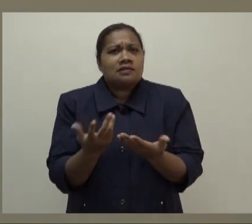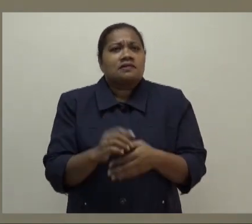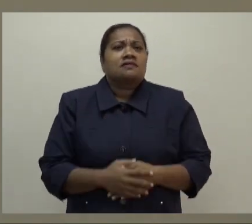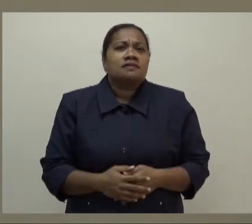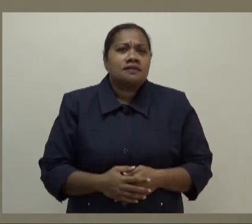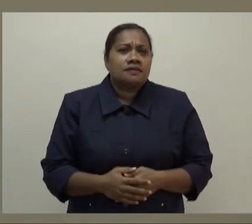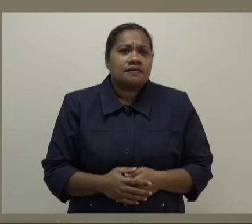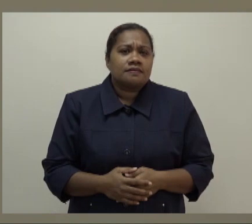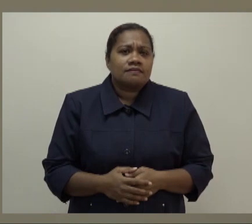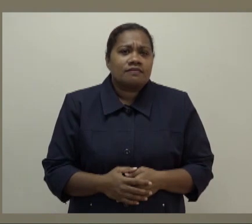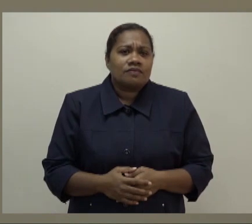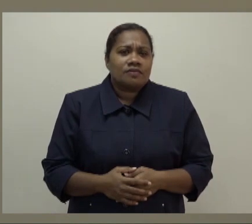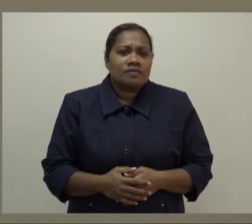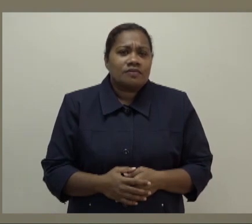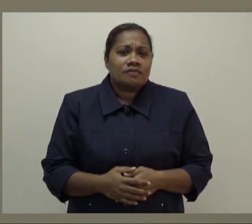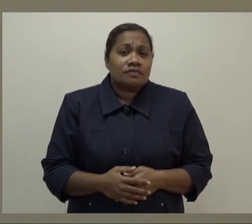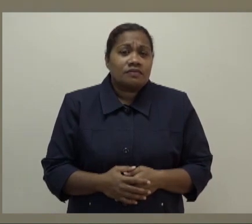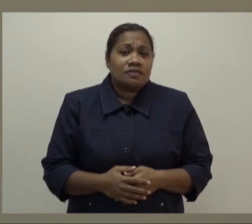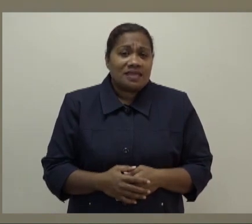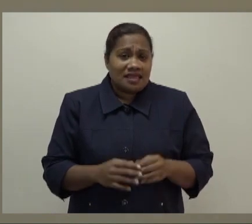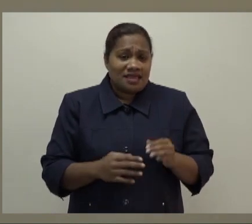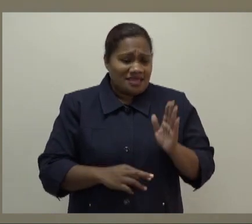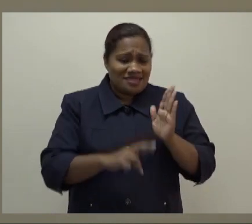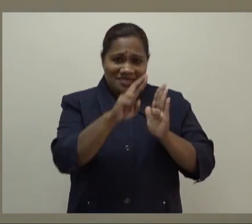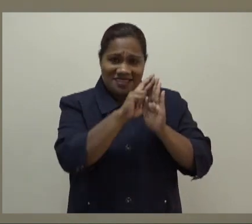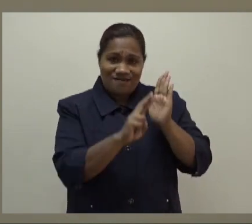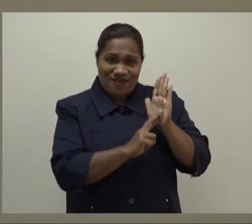the alleviation of a lot of these public health restrictions, services.